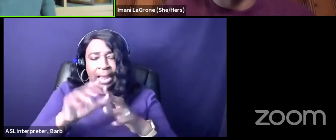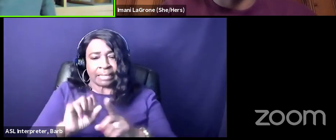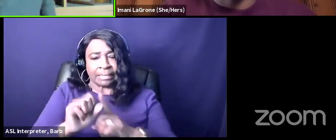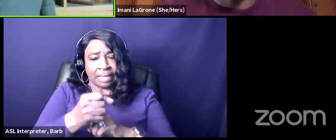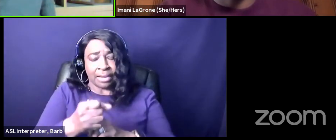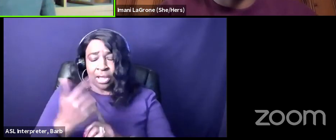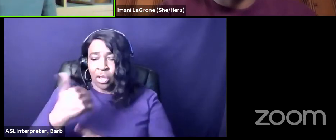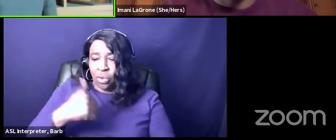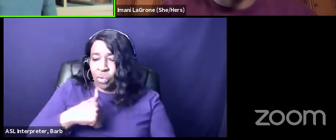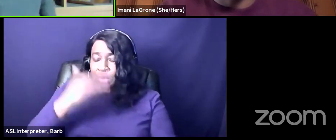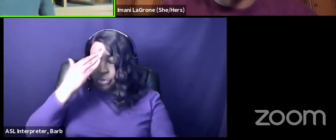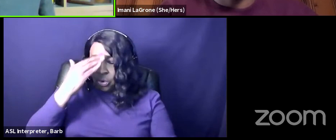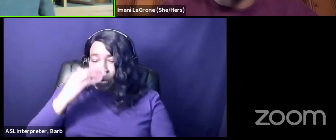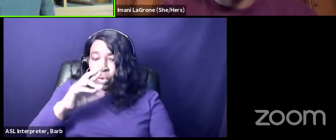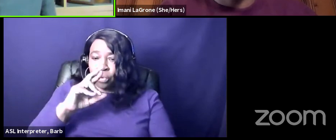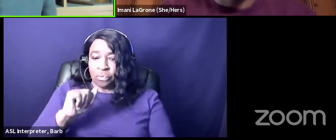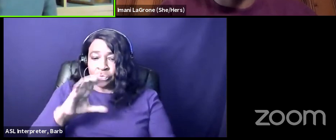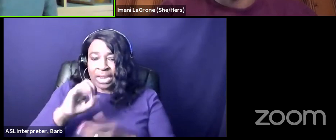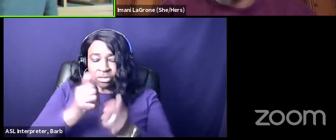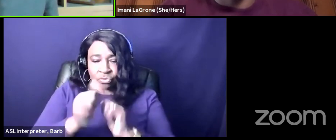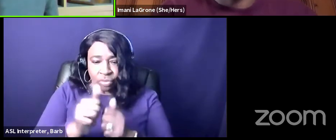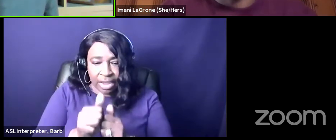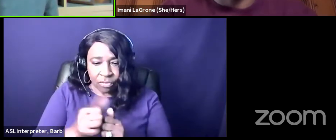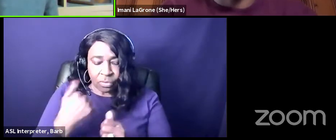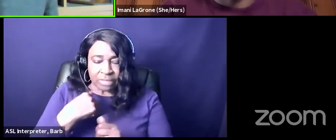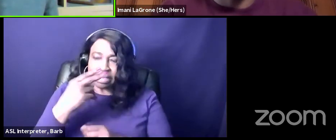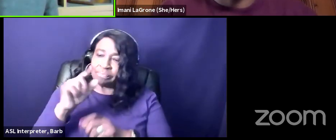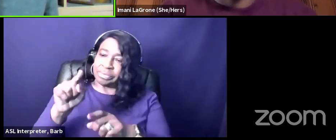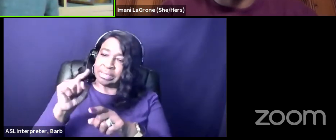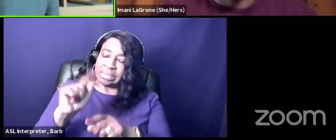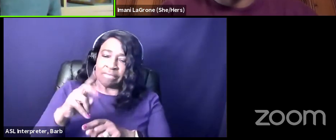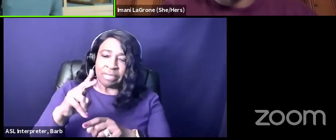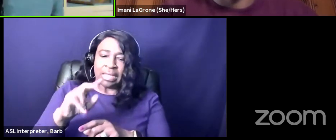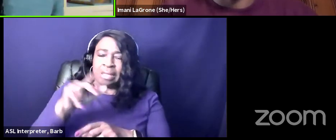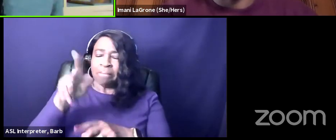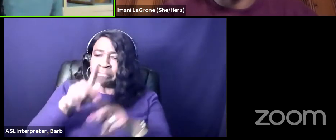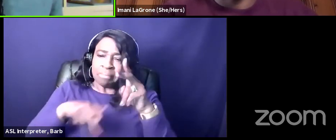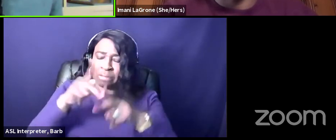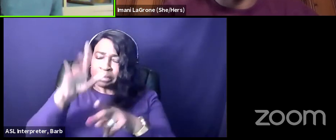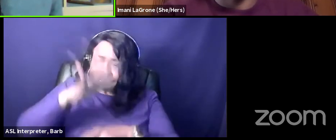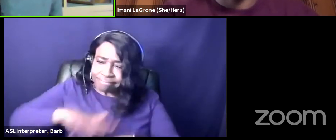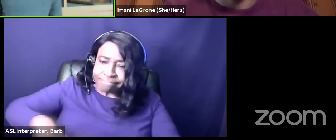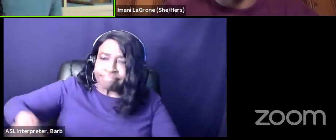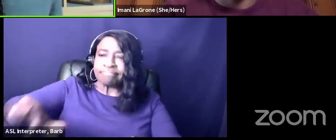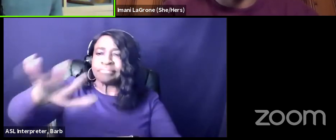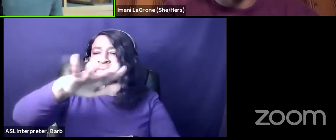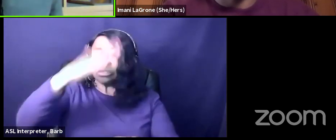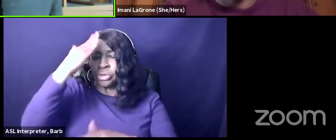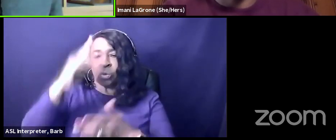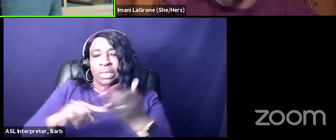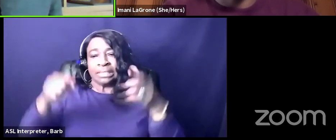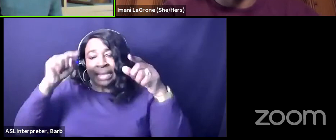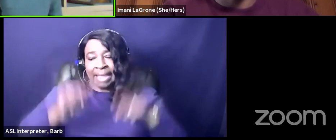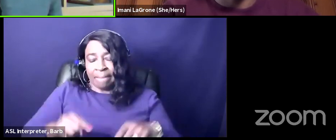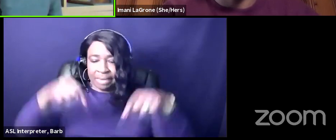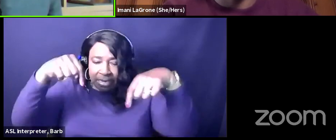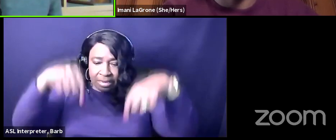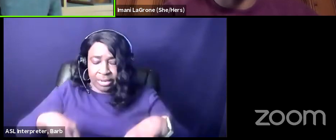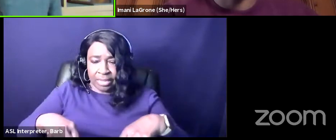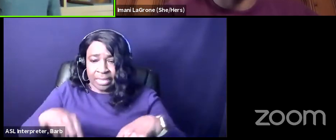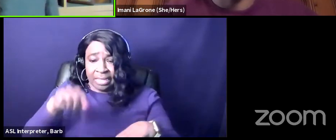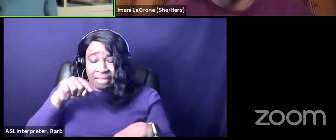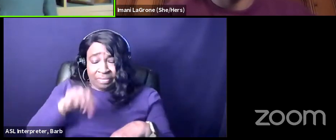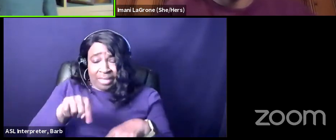we know race travels we've seen tv people all over the globe know what's happening in this country so this perception of black americans in last